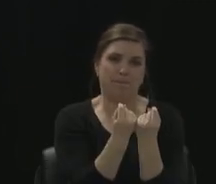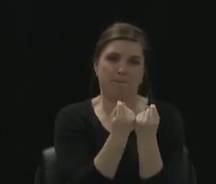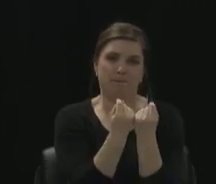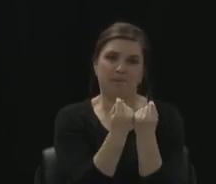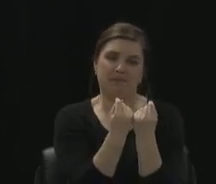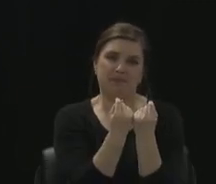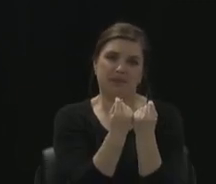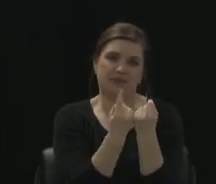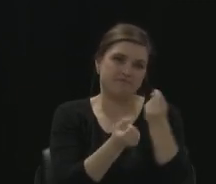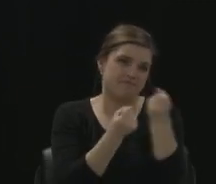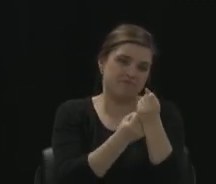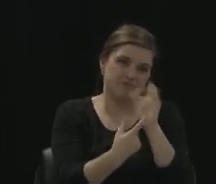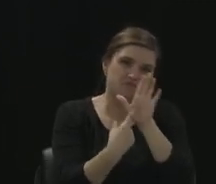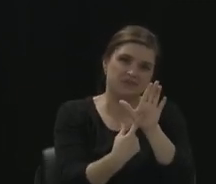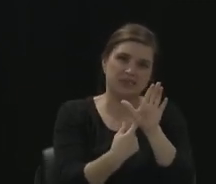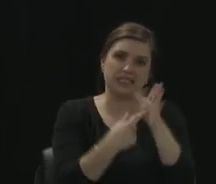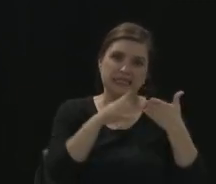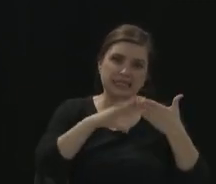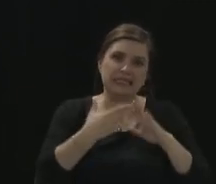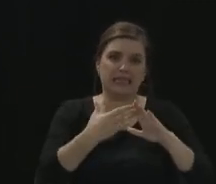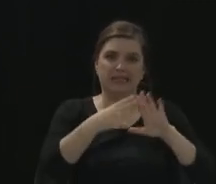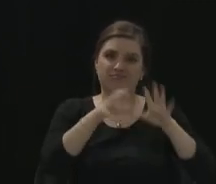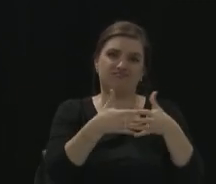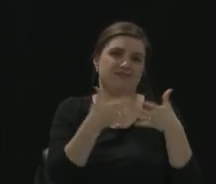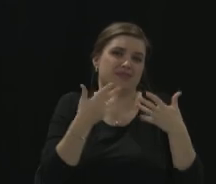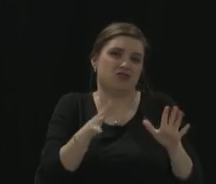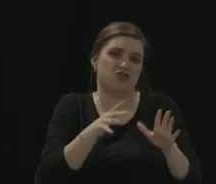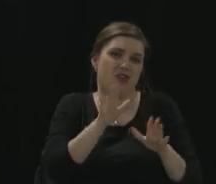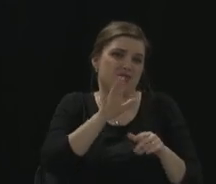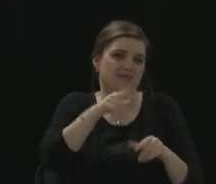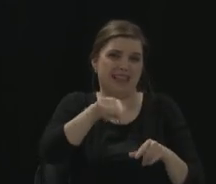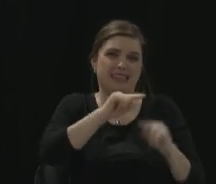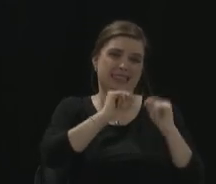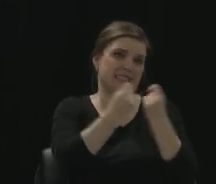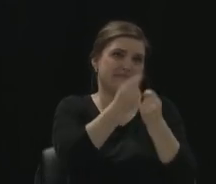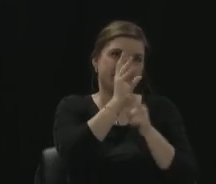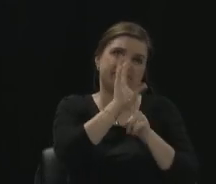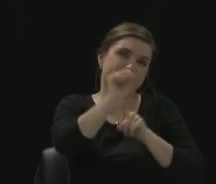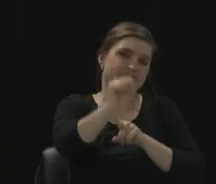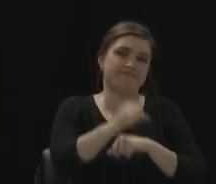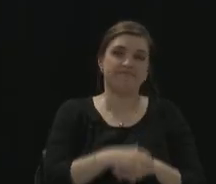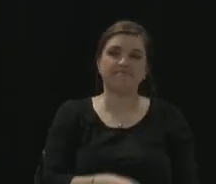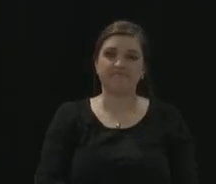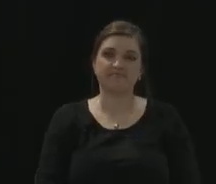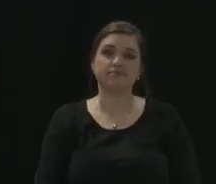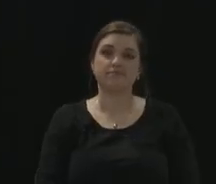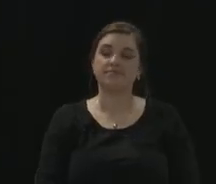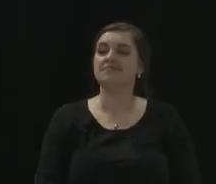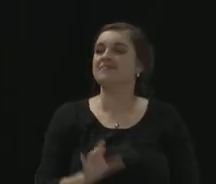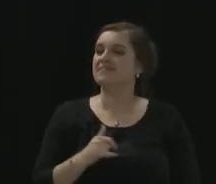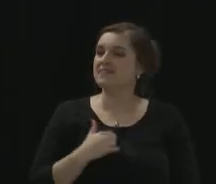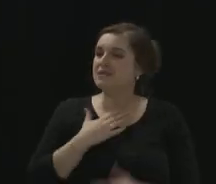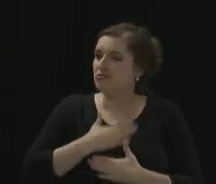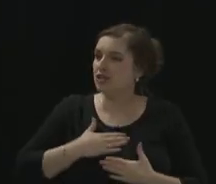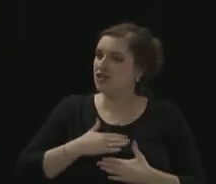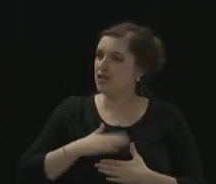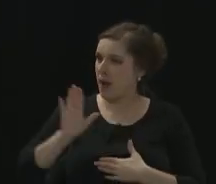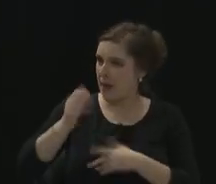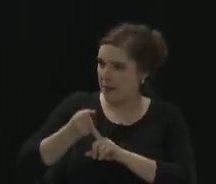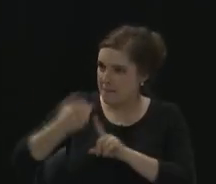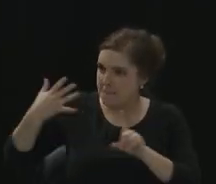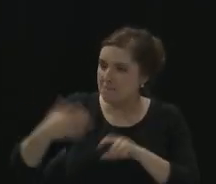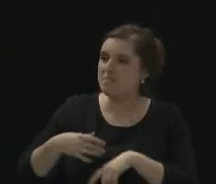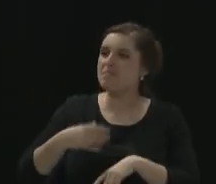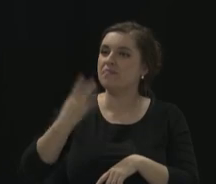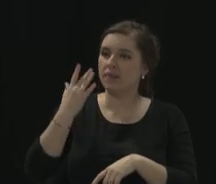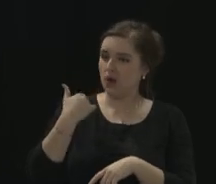It is it is an unbelievable team. Yeah, I appreciate that very much. And I knew when I saw the law change so that there